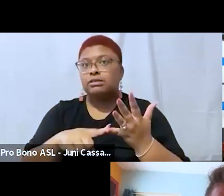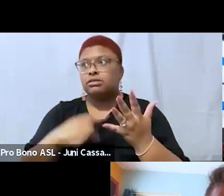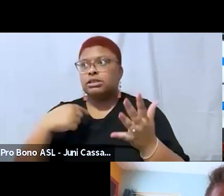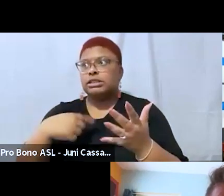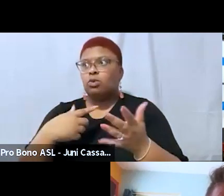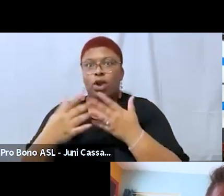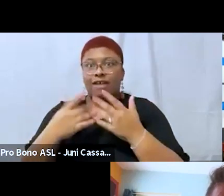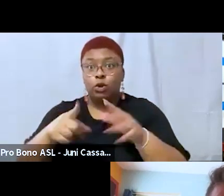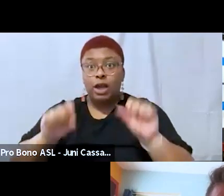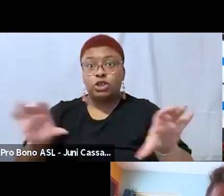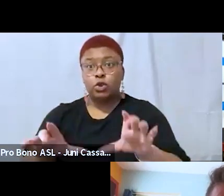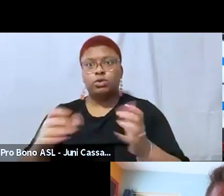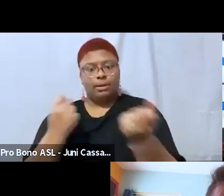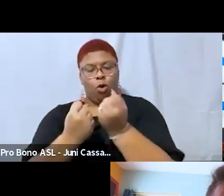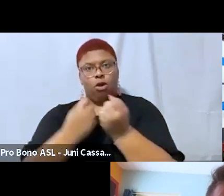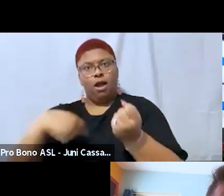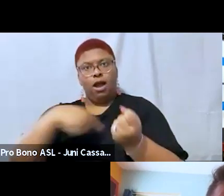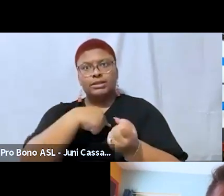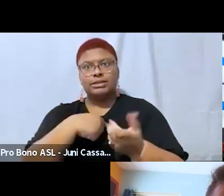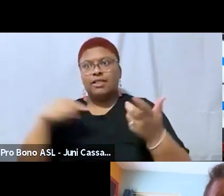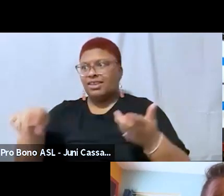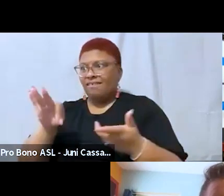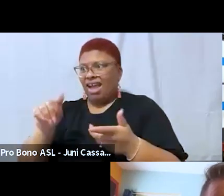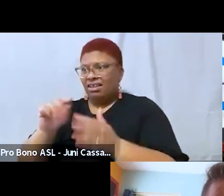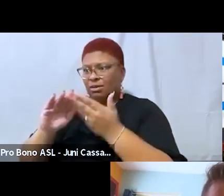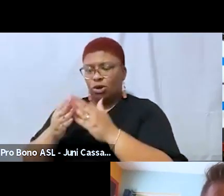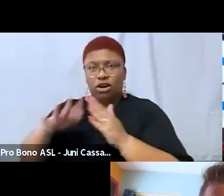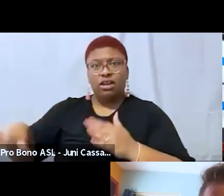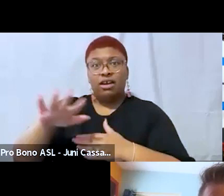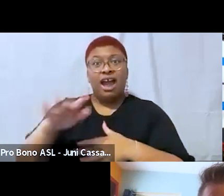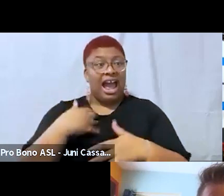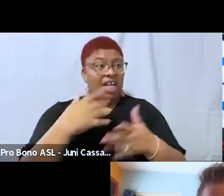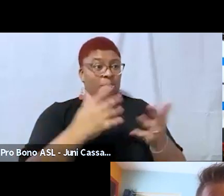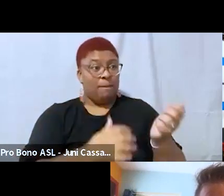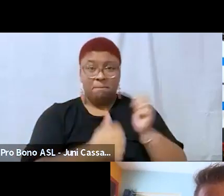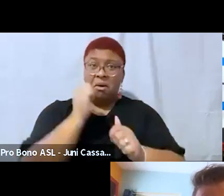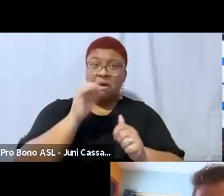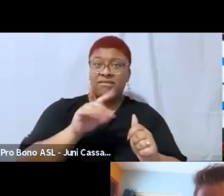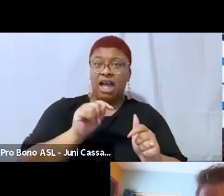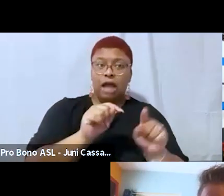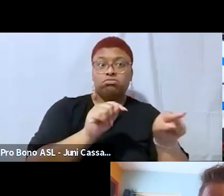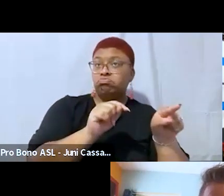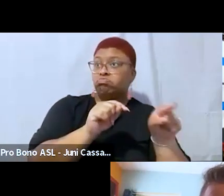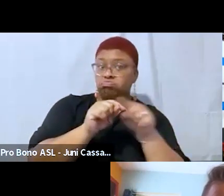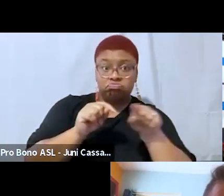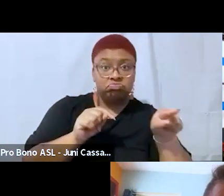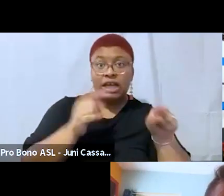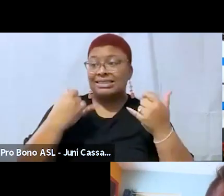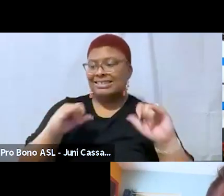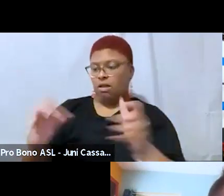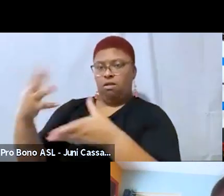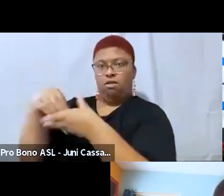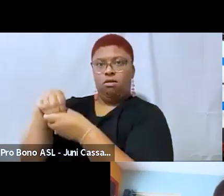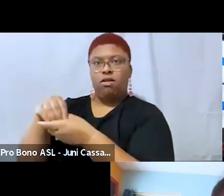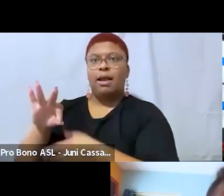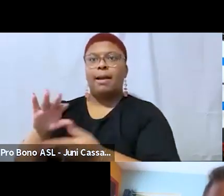um this is a fat community and the fattest of the fat are still part of the fat community and so that that was the experience